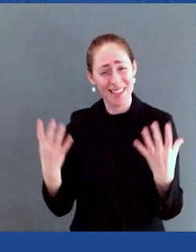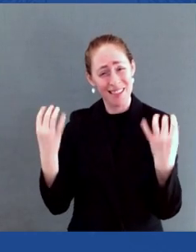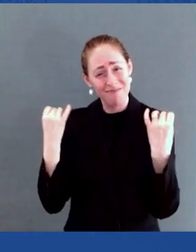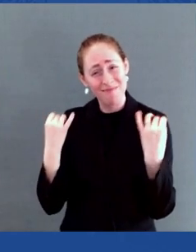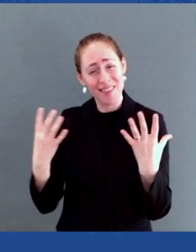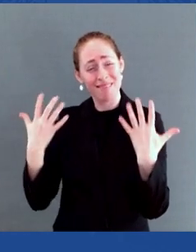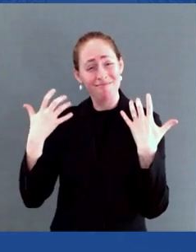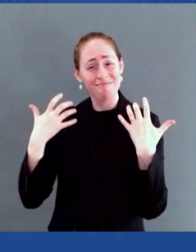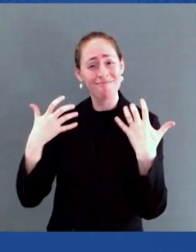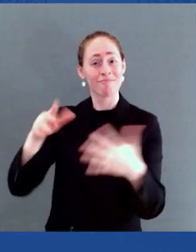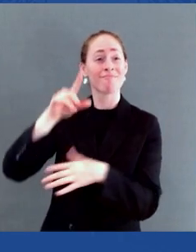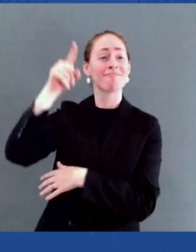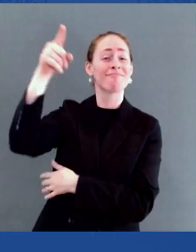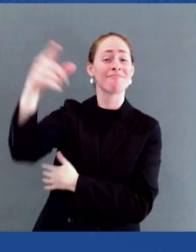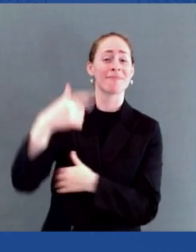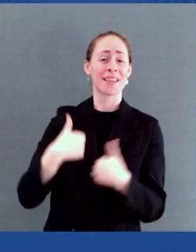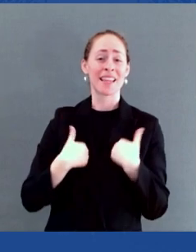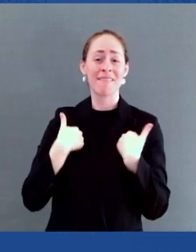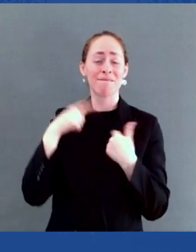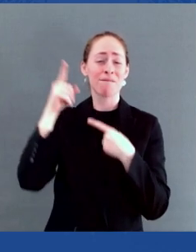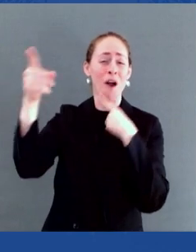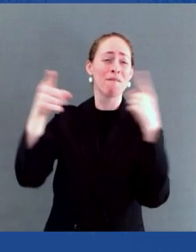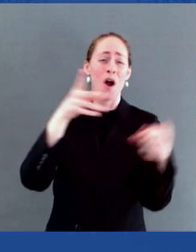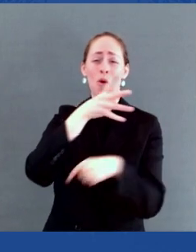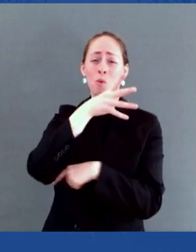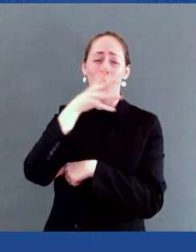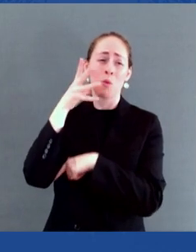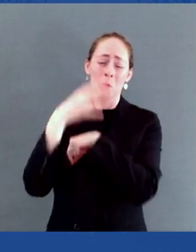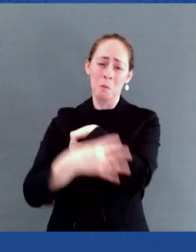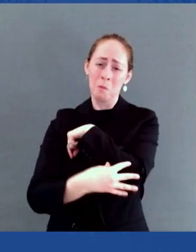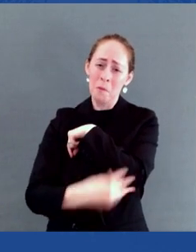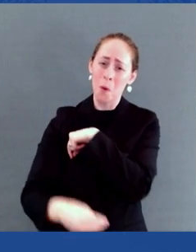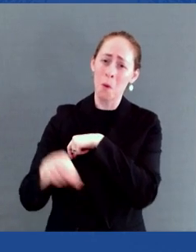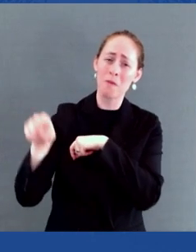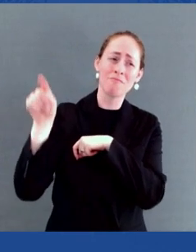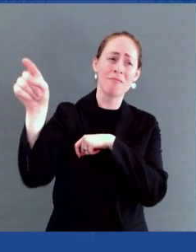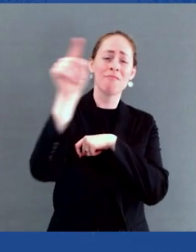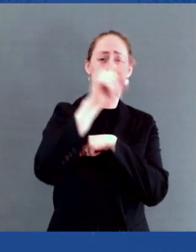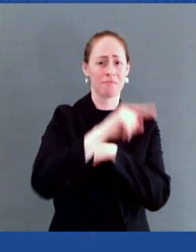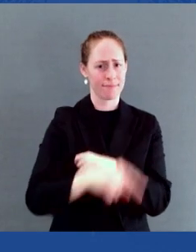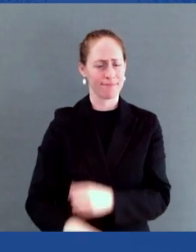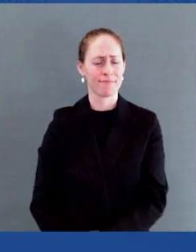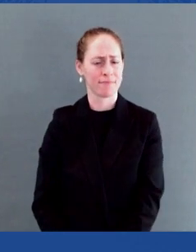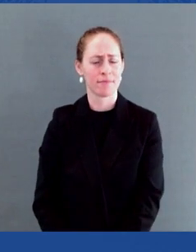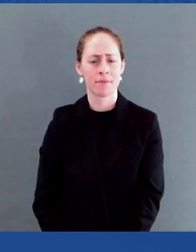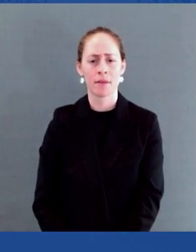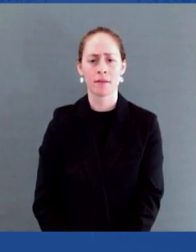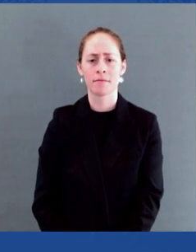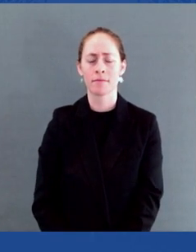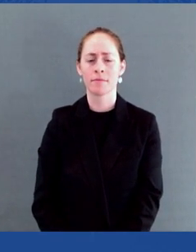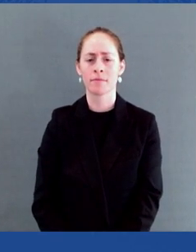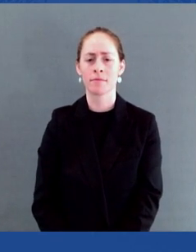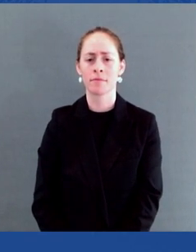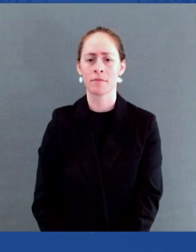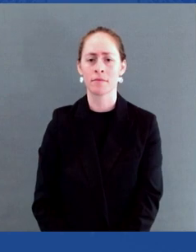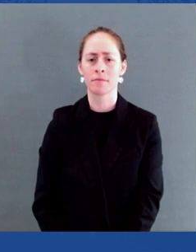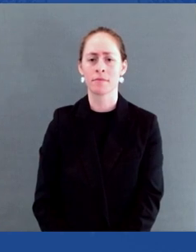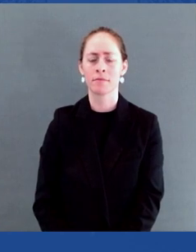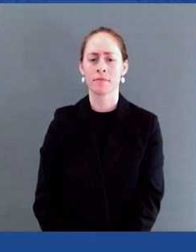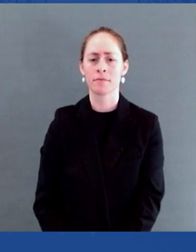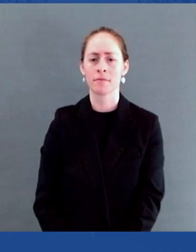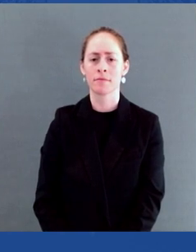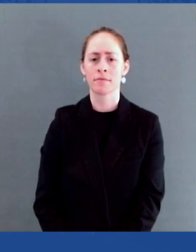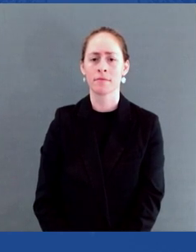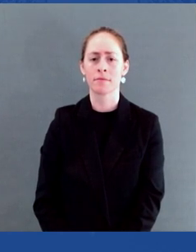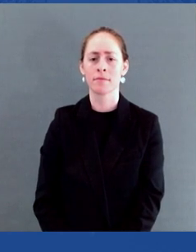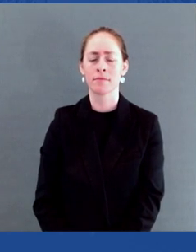The field of HIV has before it an opportunity to itself to meet the public health needs of tomorrow. The ending of the